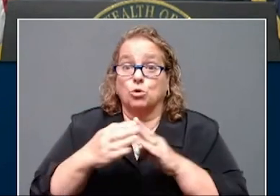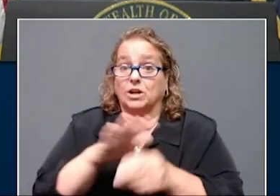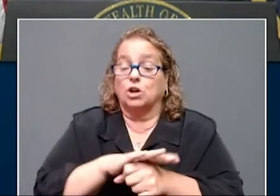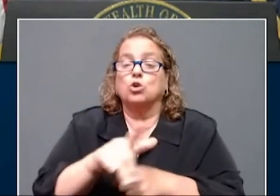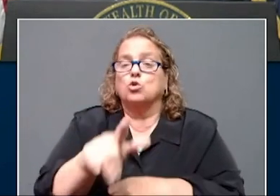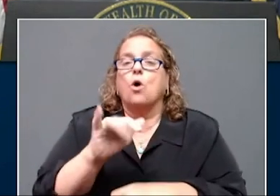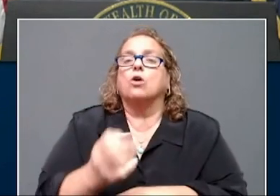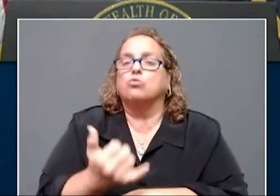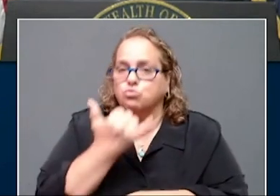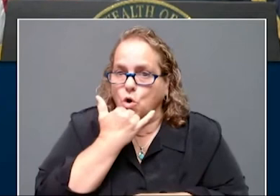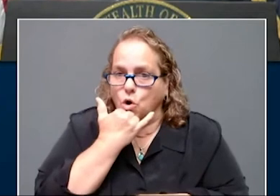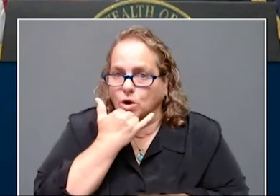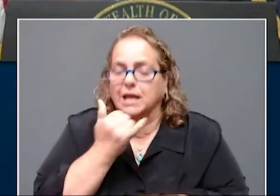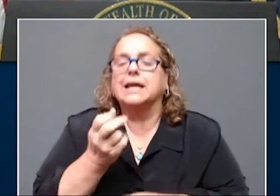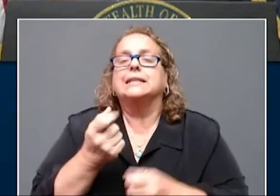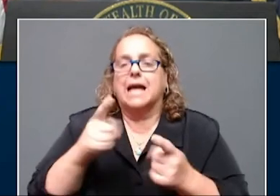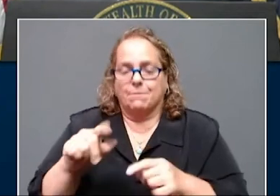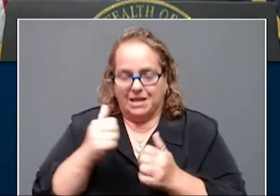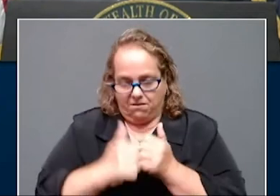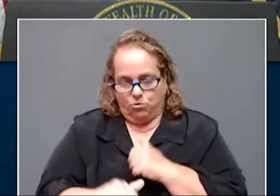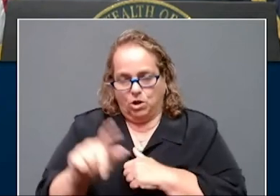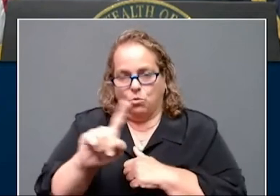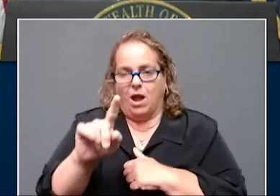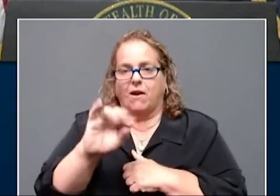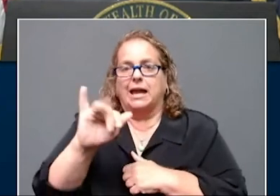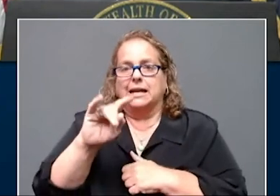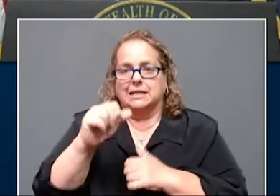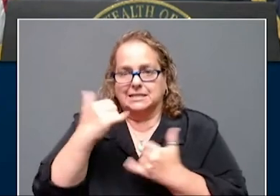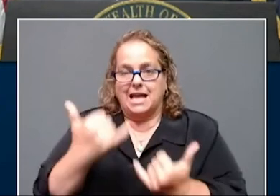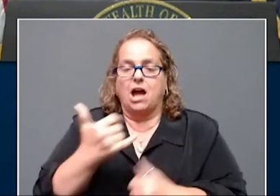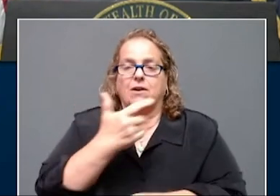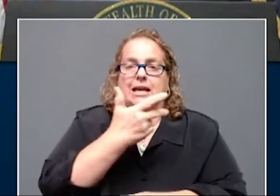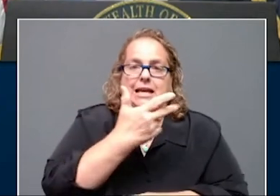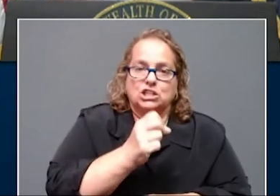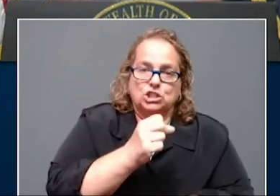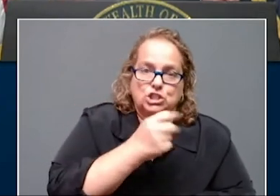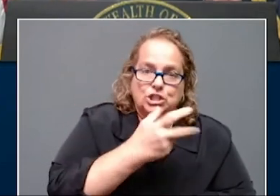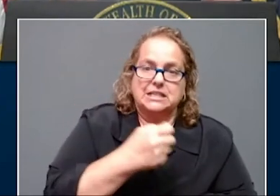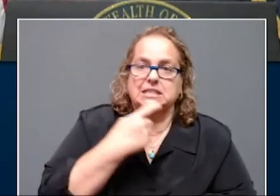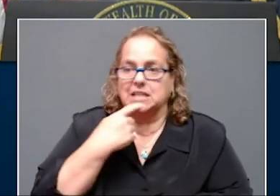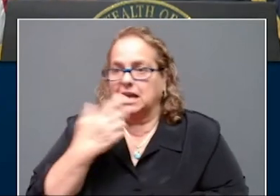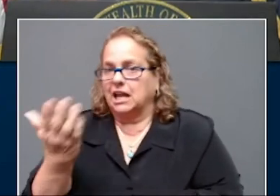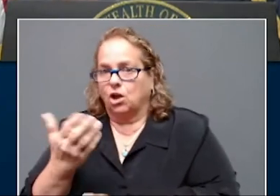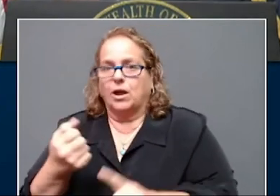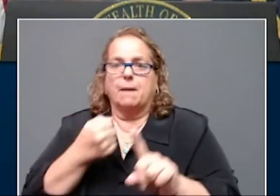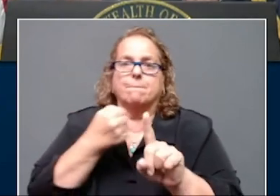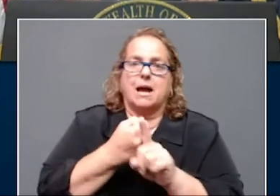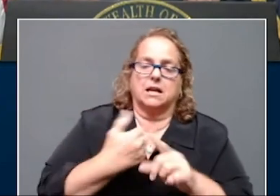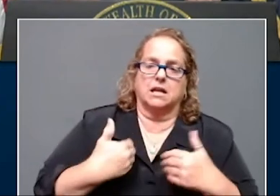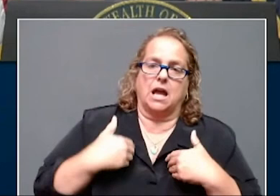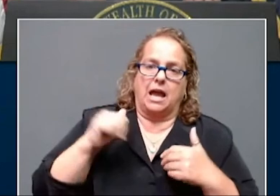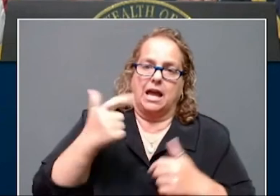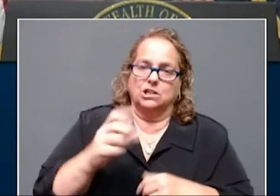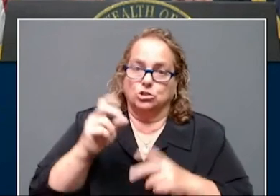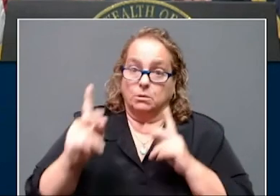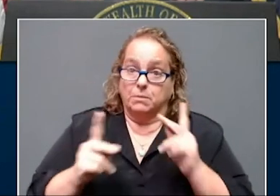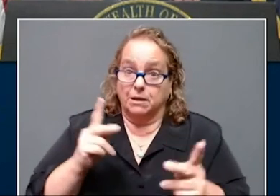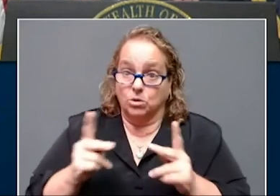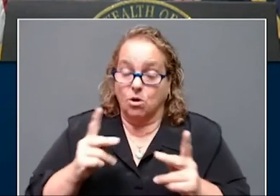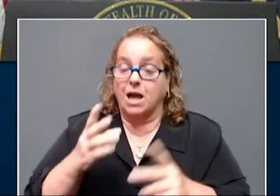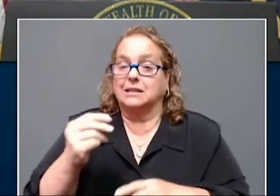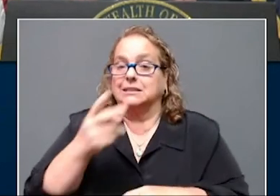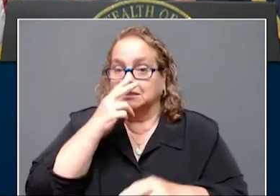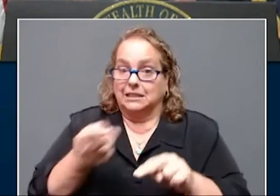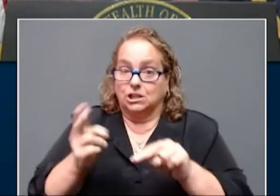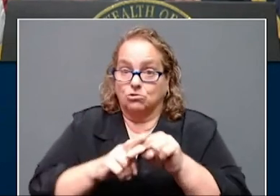And she urges that we should all wear our masks, get vaccinated and is supportive of the governor's decision today to impose